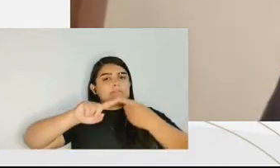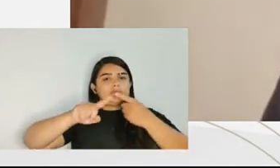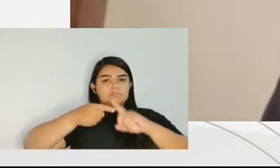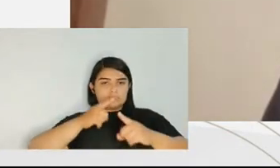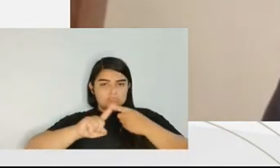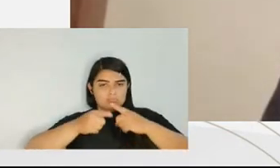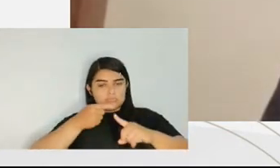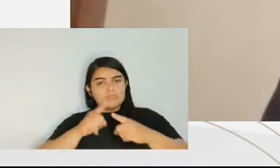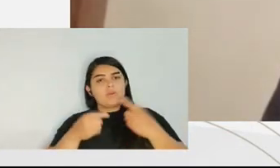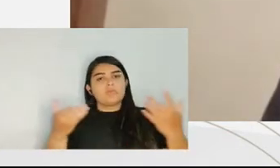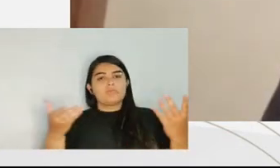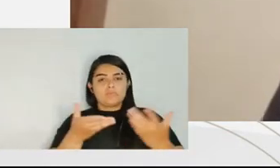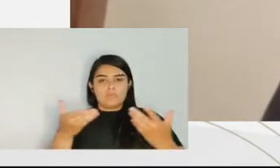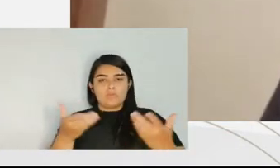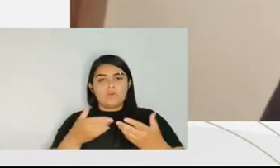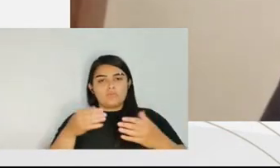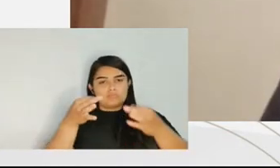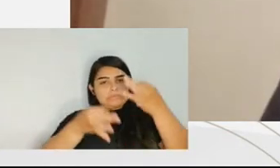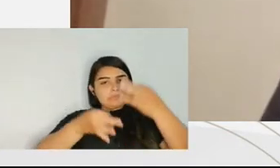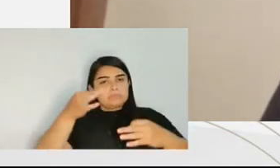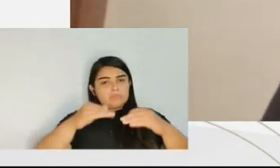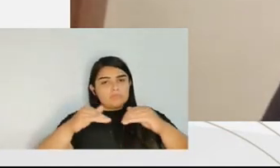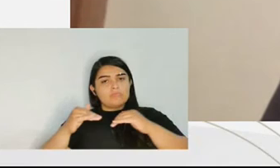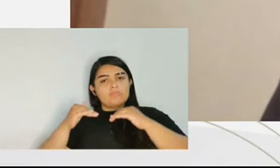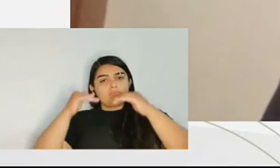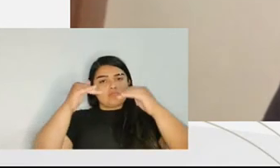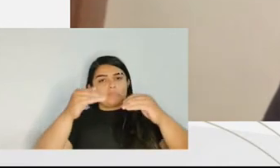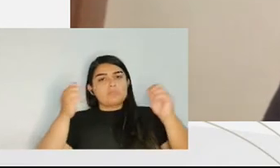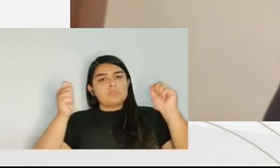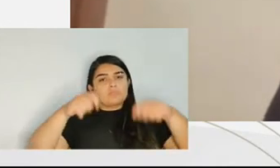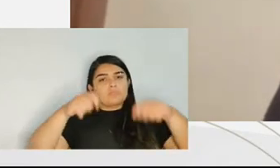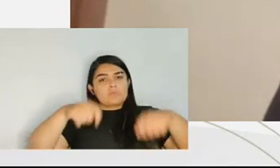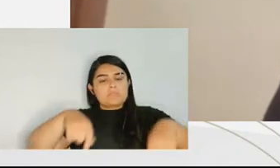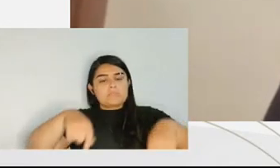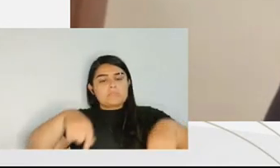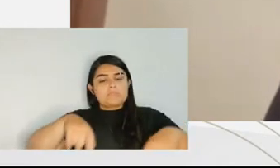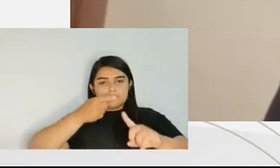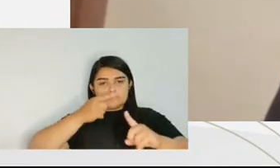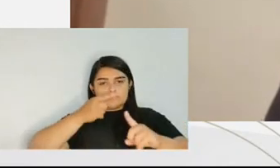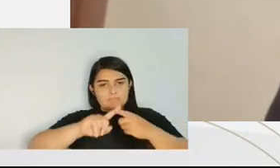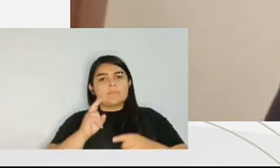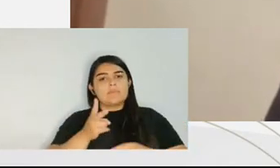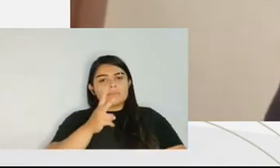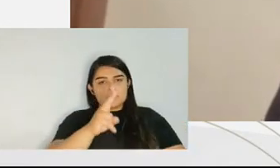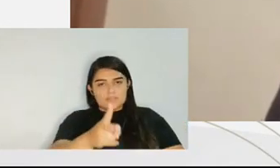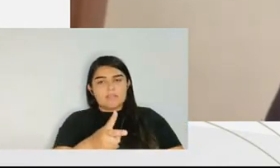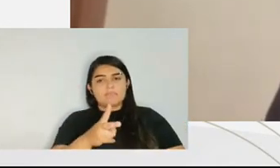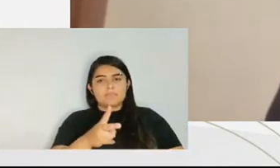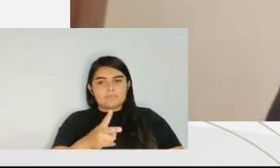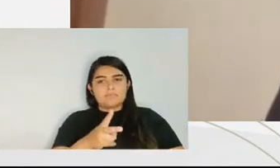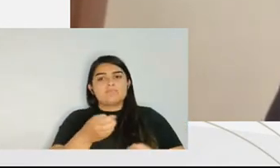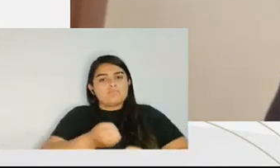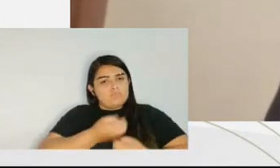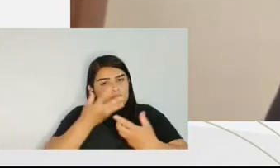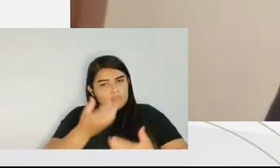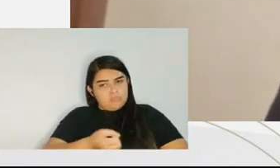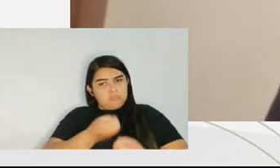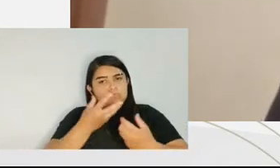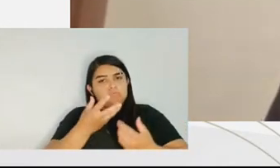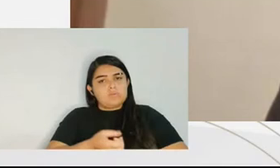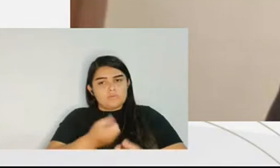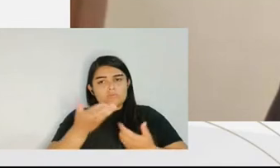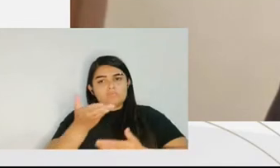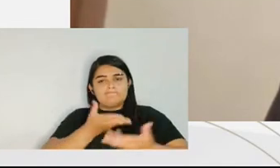be dealt with in the future. And there is a need for corroboration of